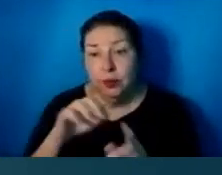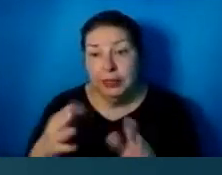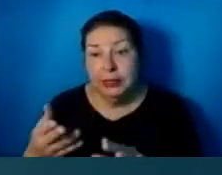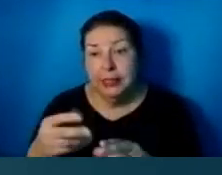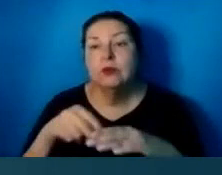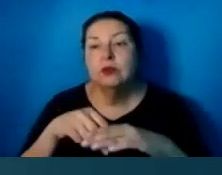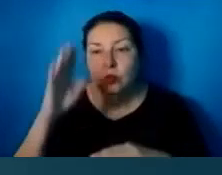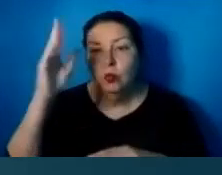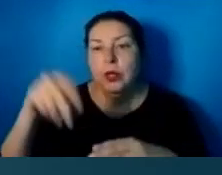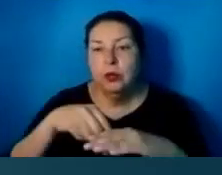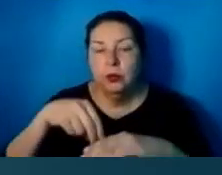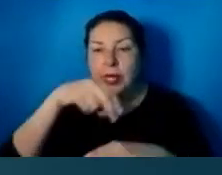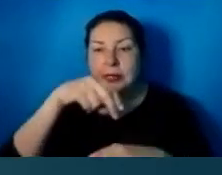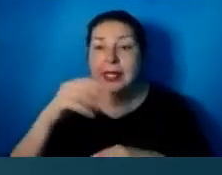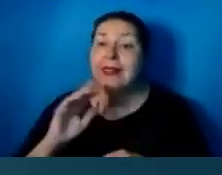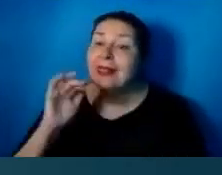comfort.